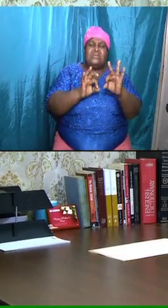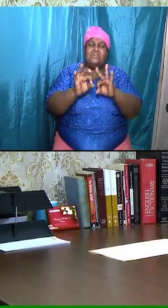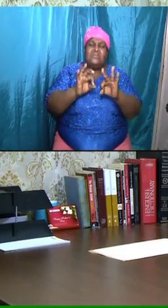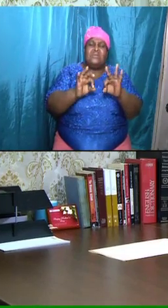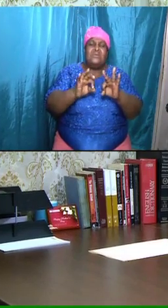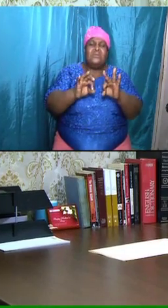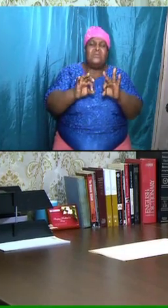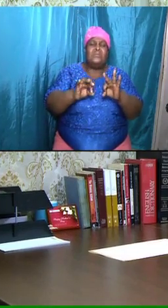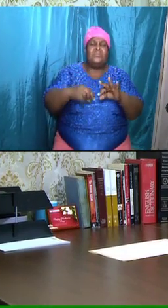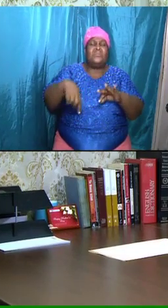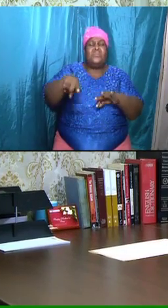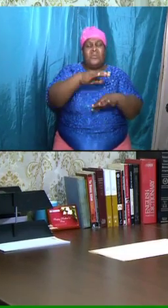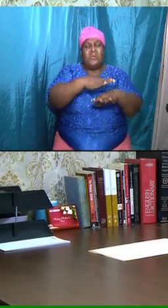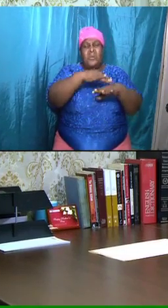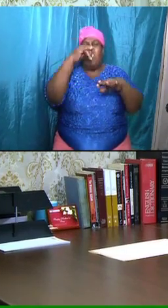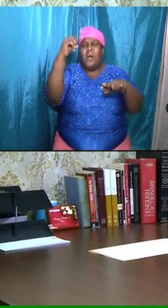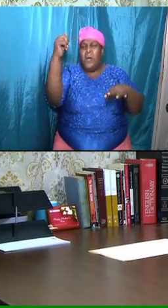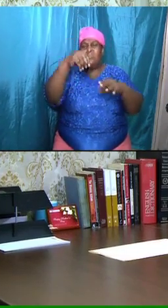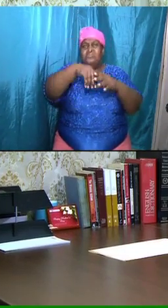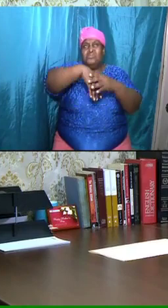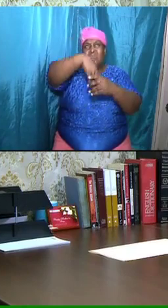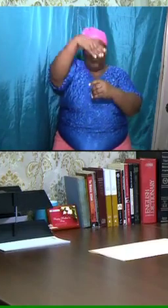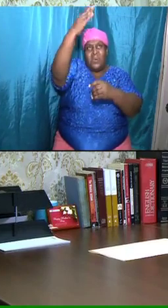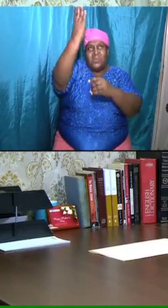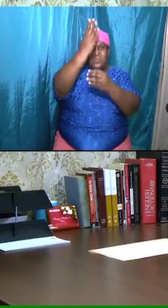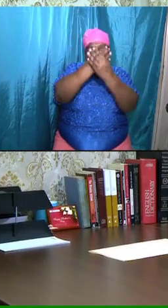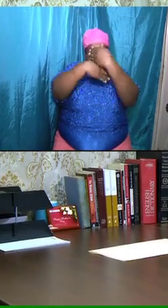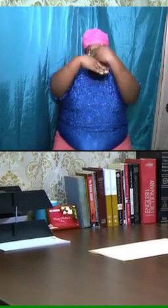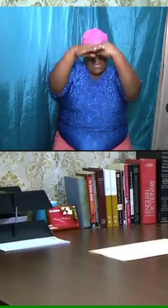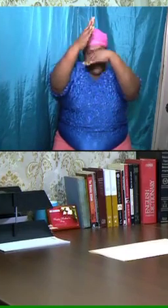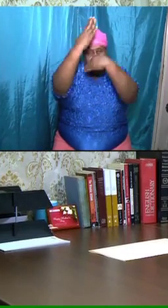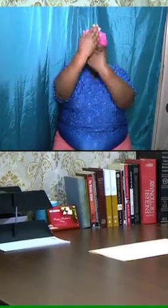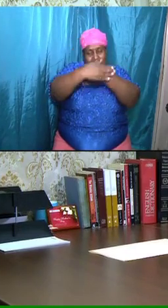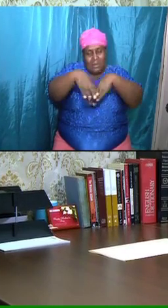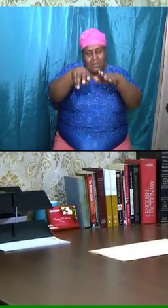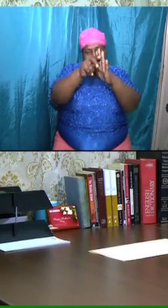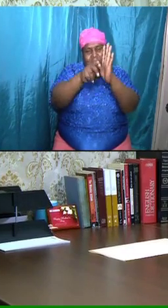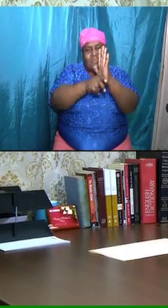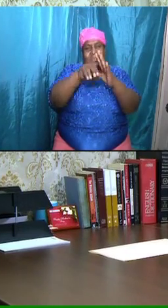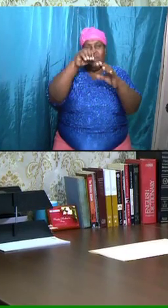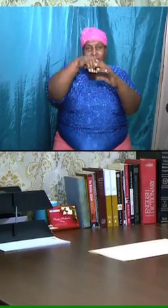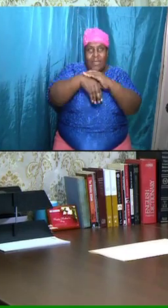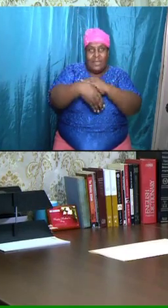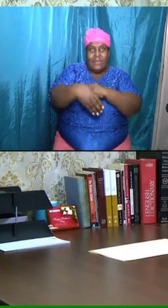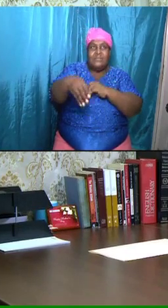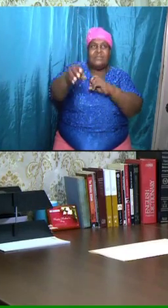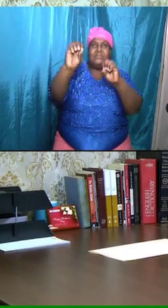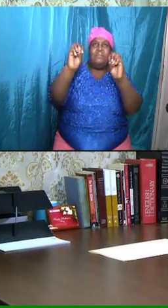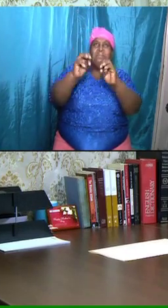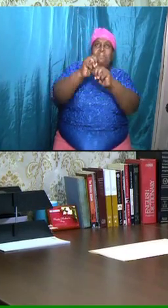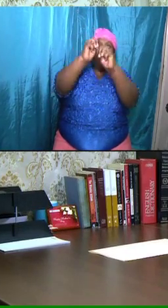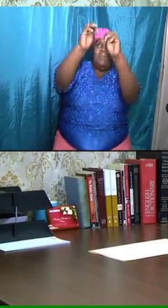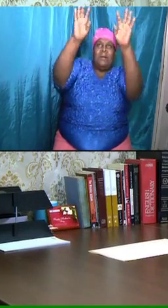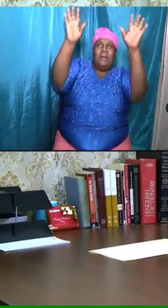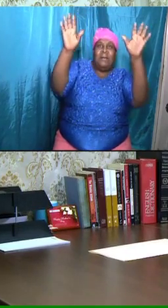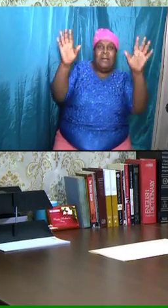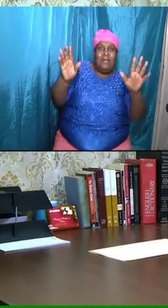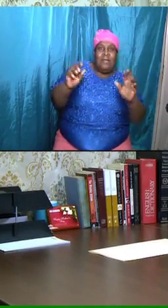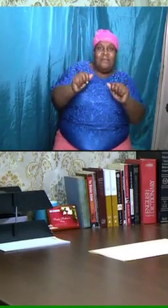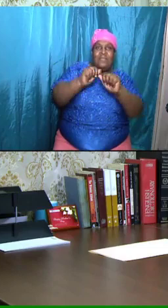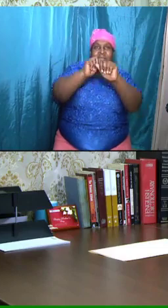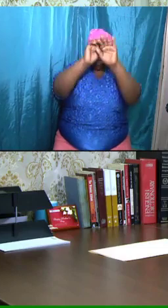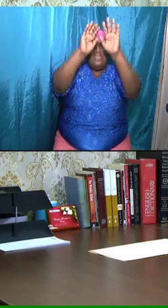called out of darkness into this marvelous light. Now, many of us cannot